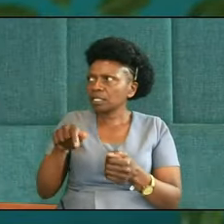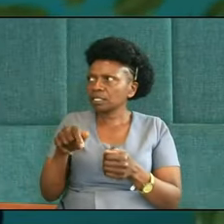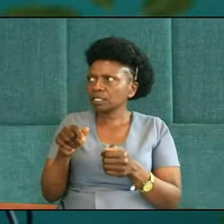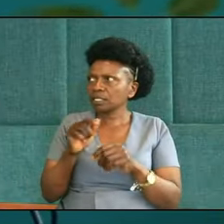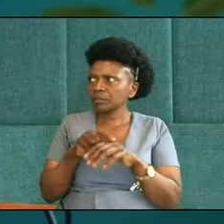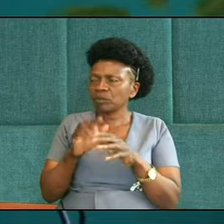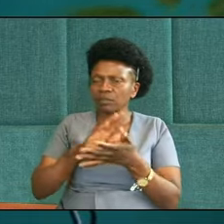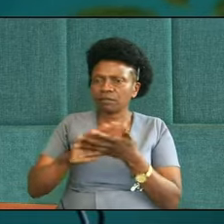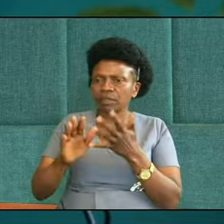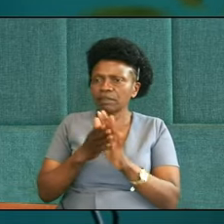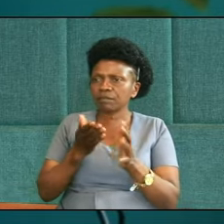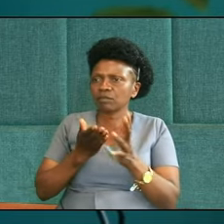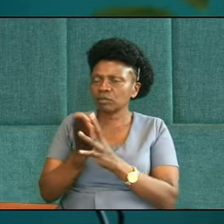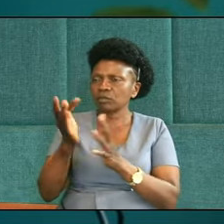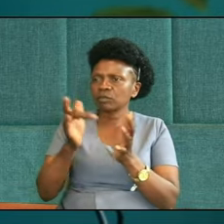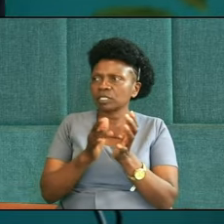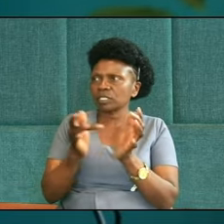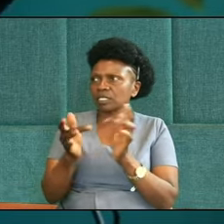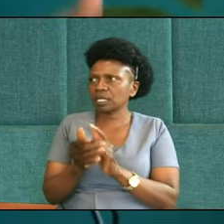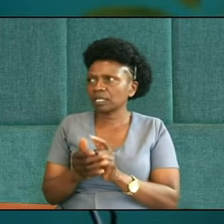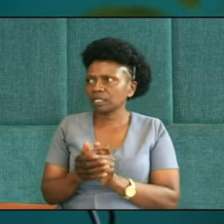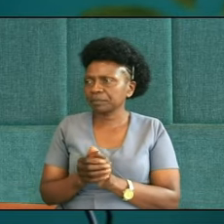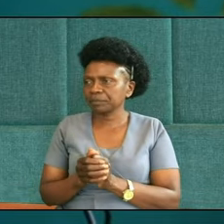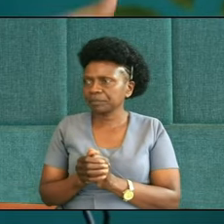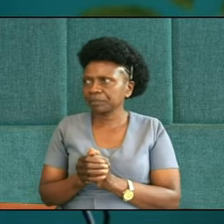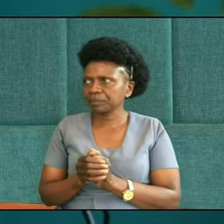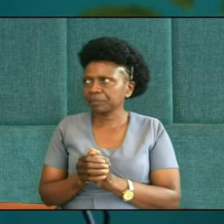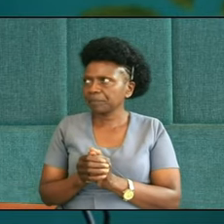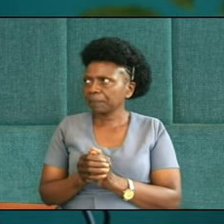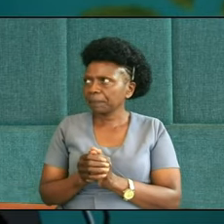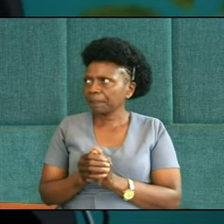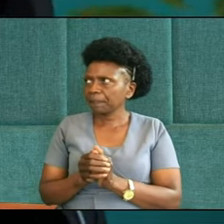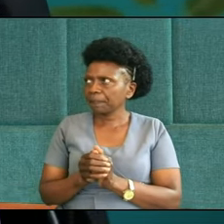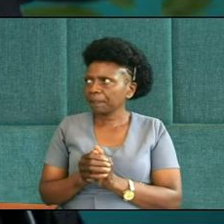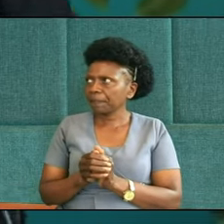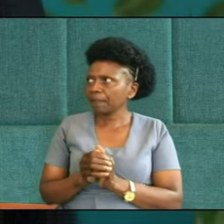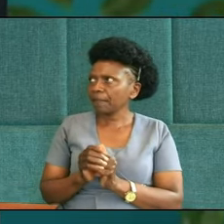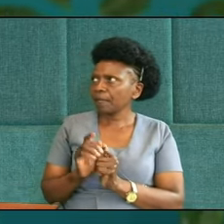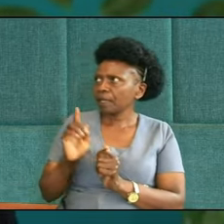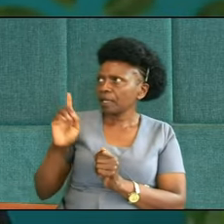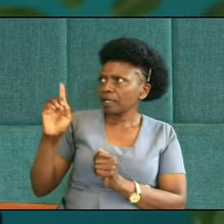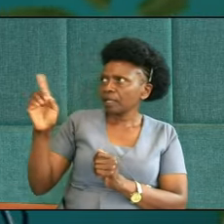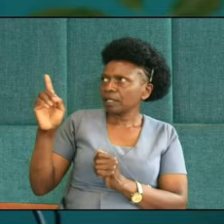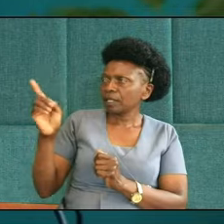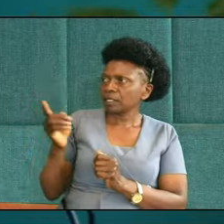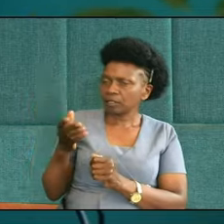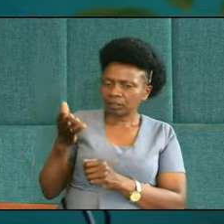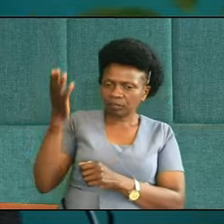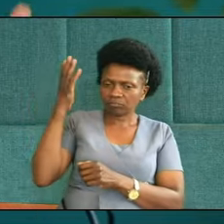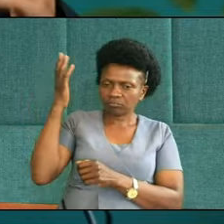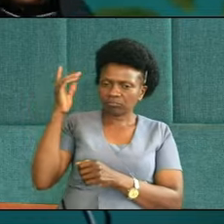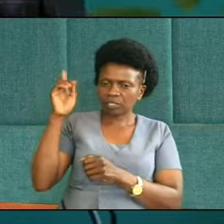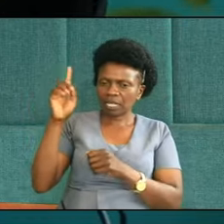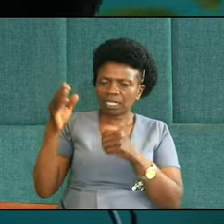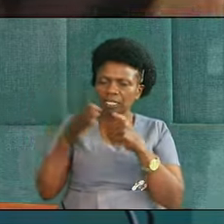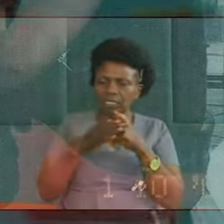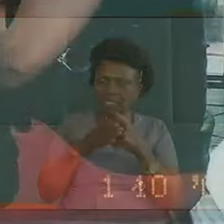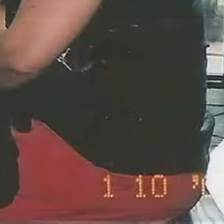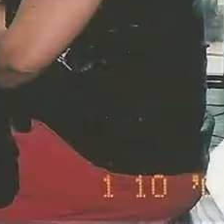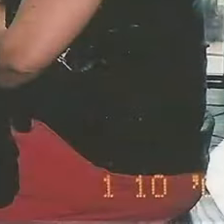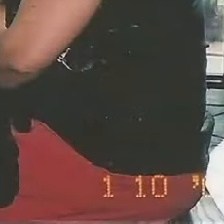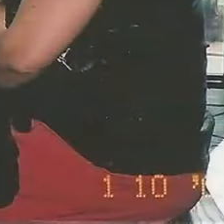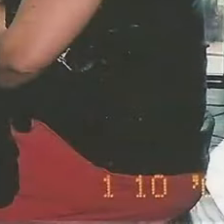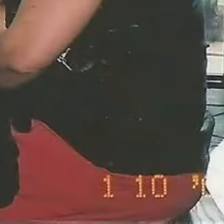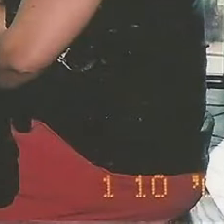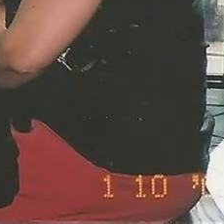before we end here, my best buddy from 1968 circled around his face there, and he's given me permission to tell his story, he was like